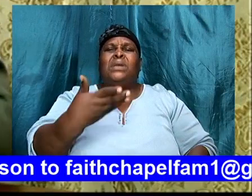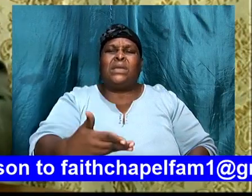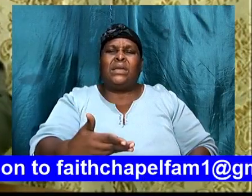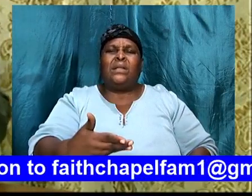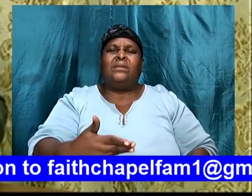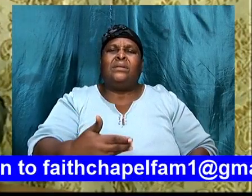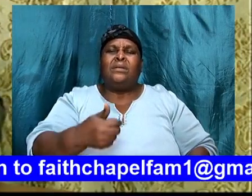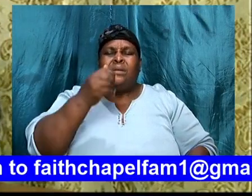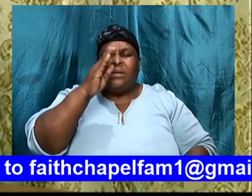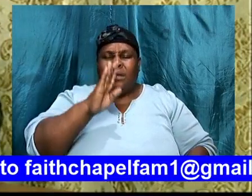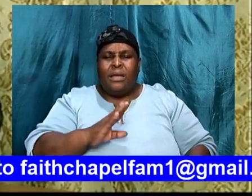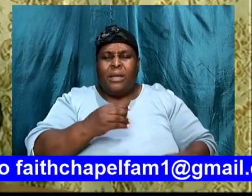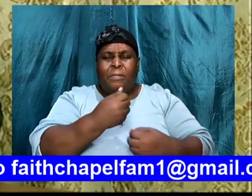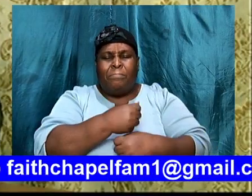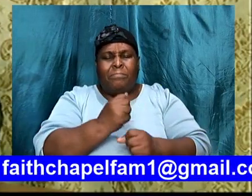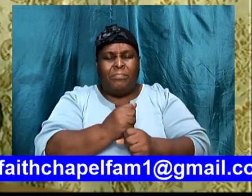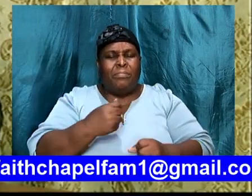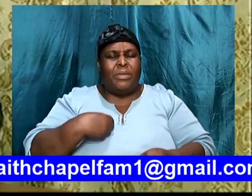our free will,